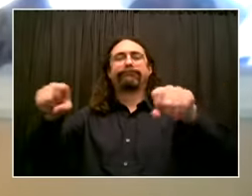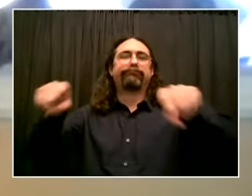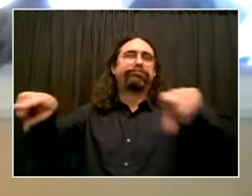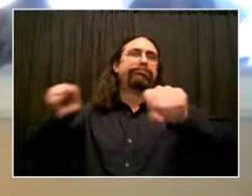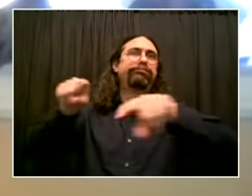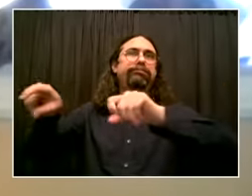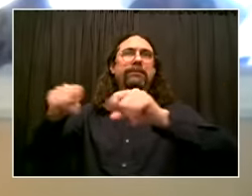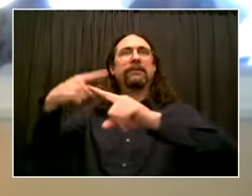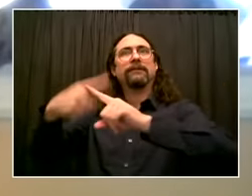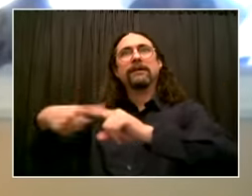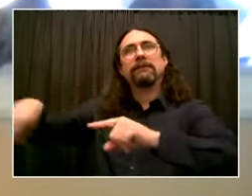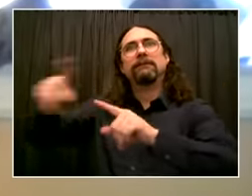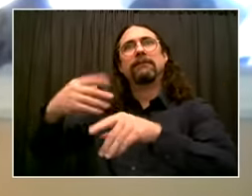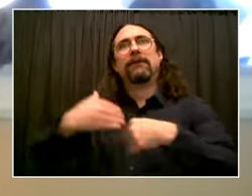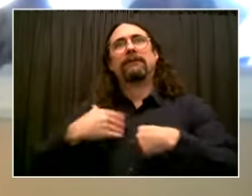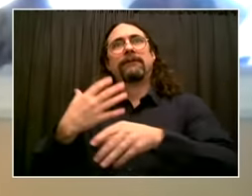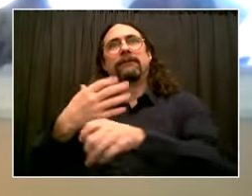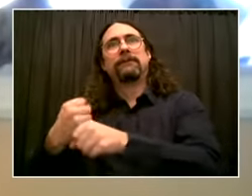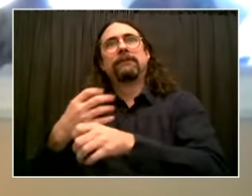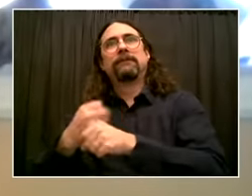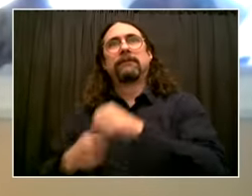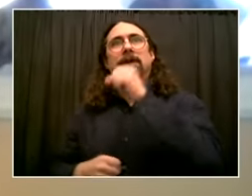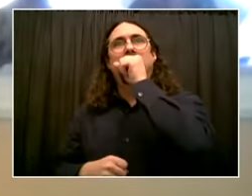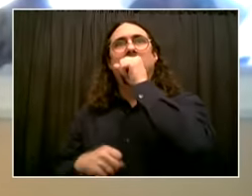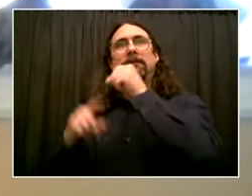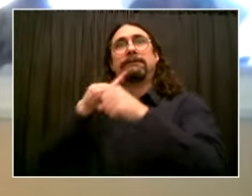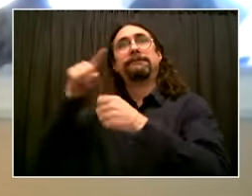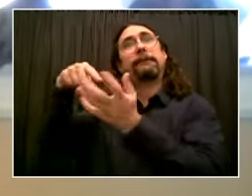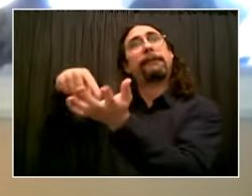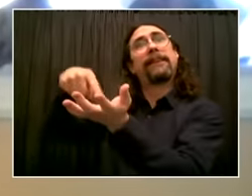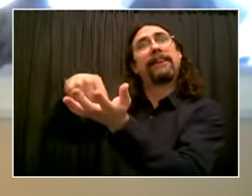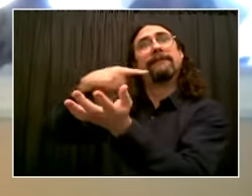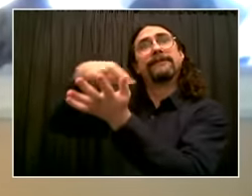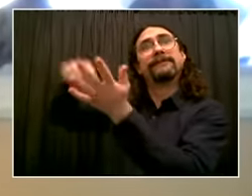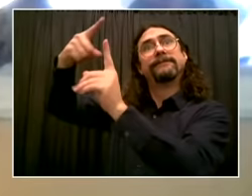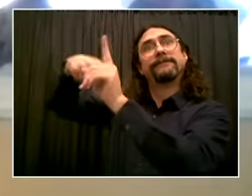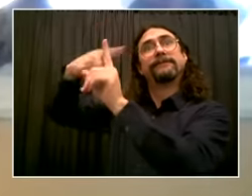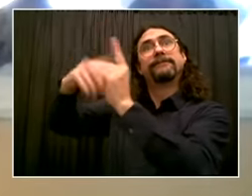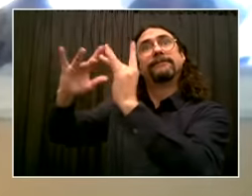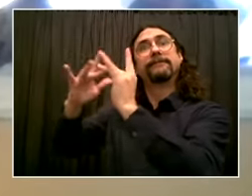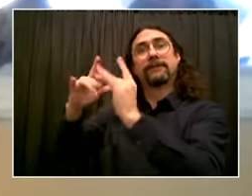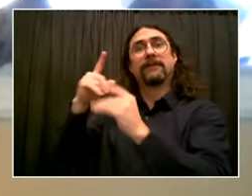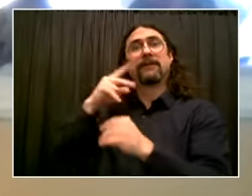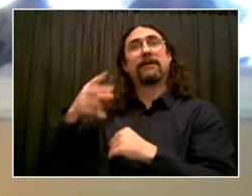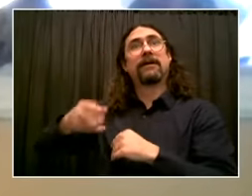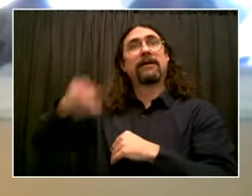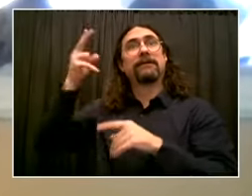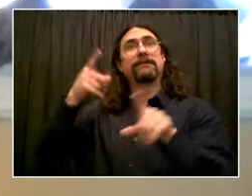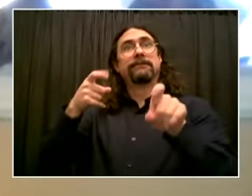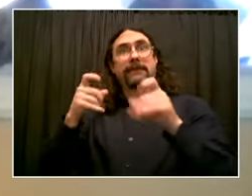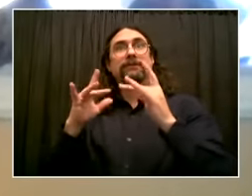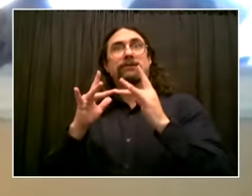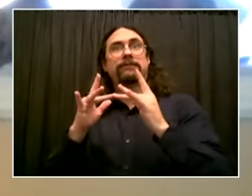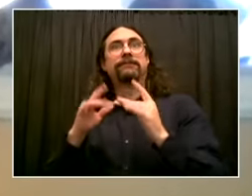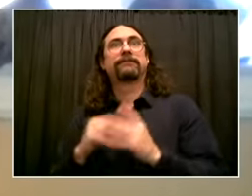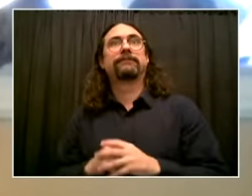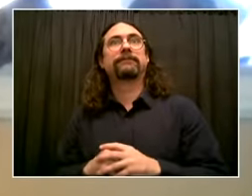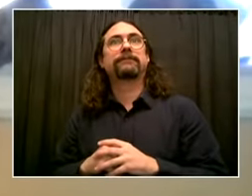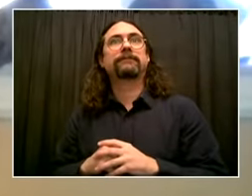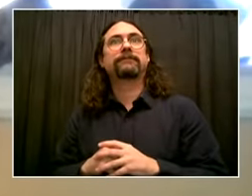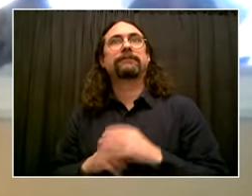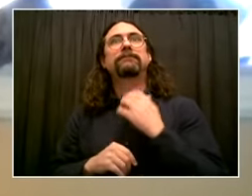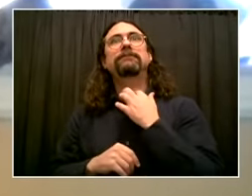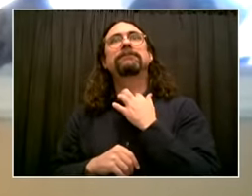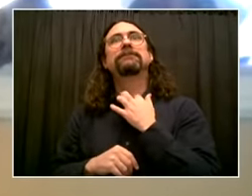provides a broadband-only option through a municipal broadband program that will create